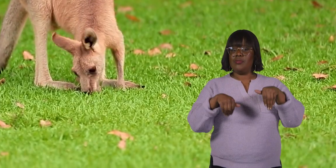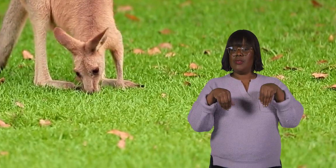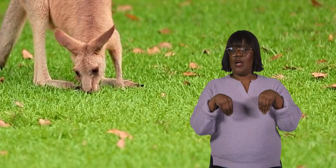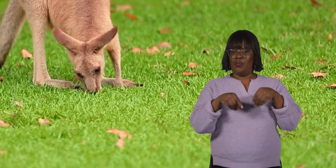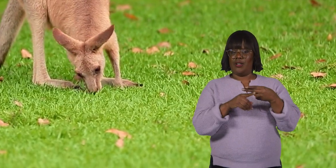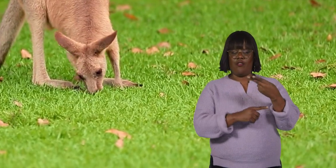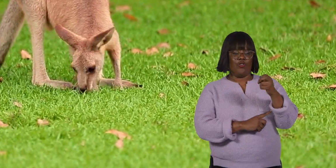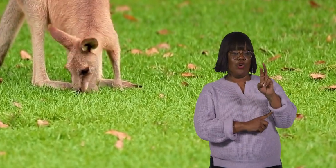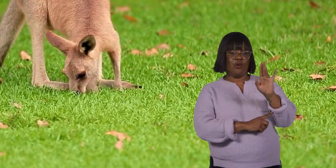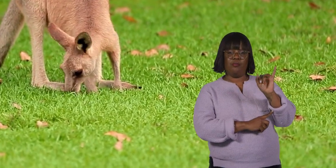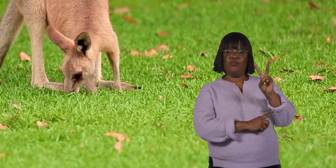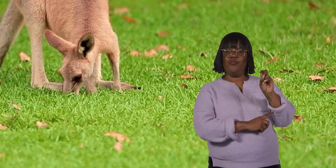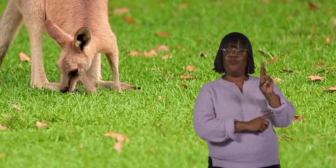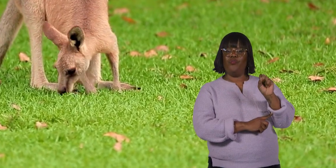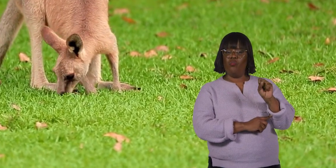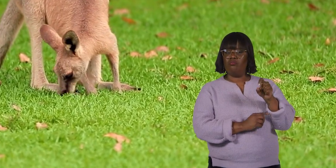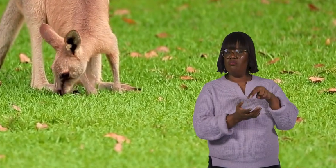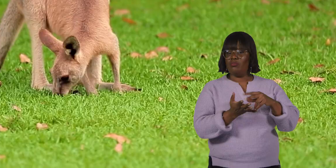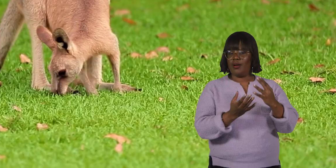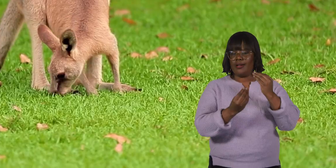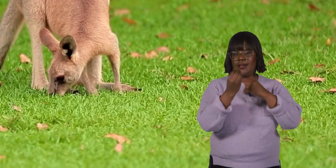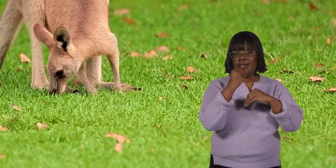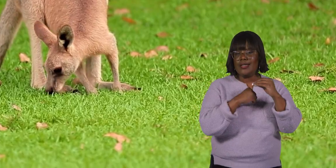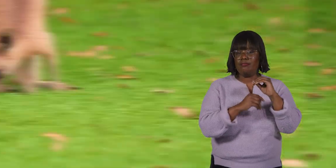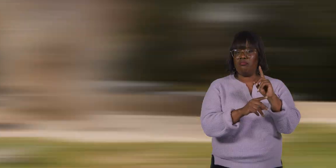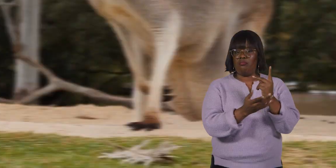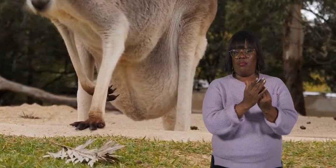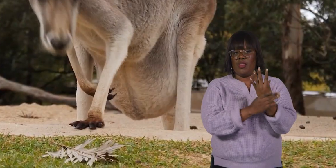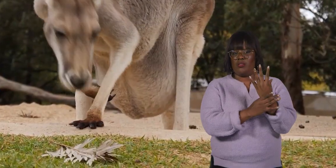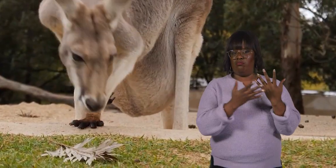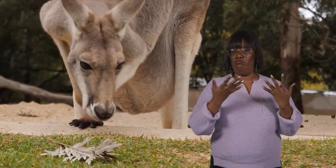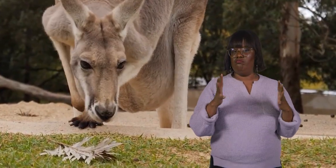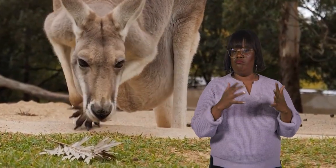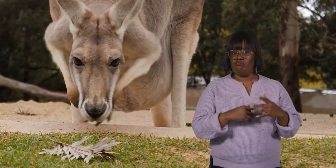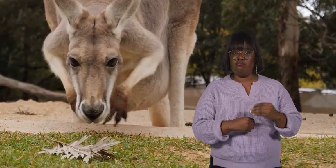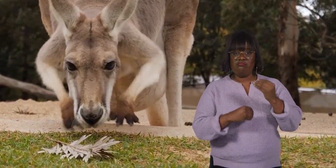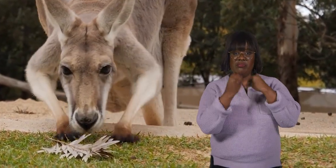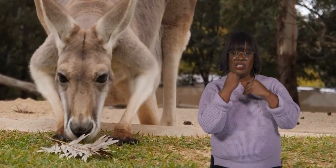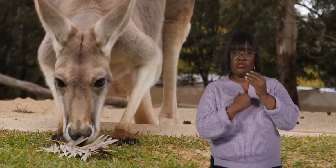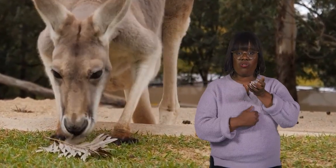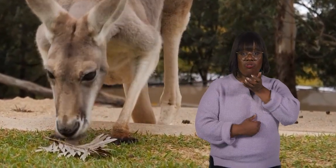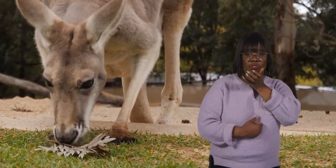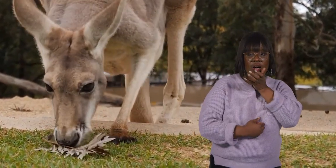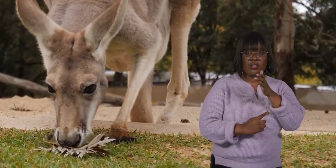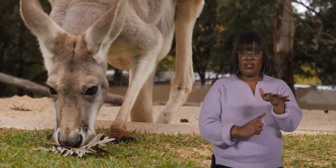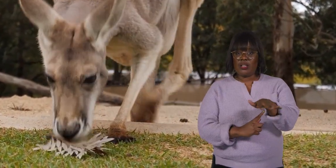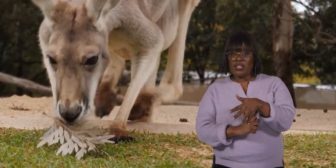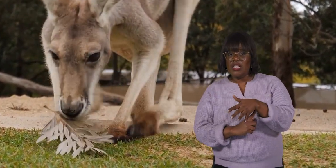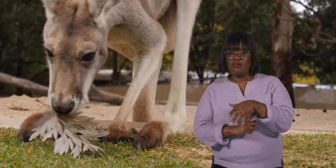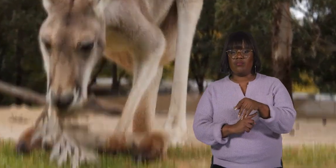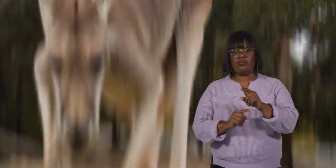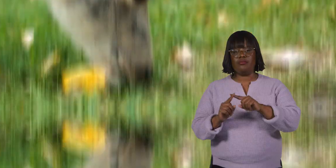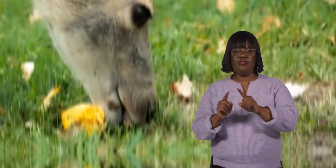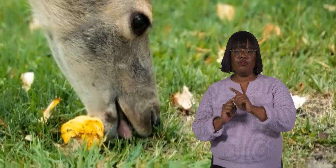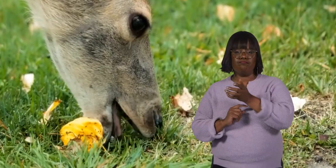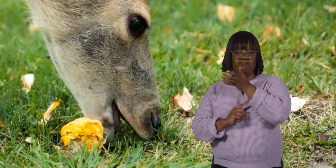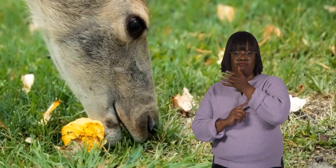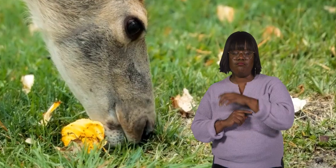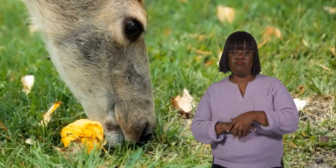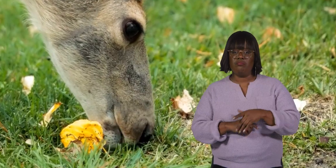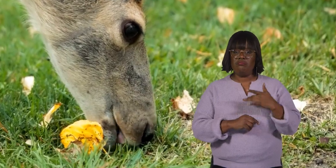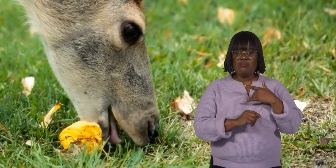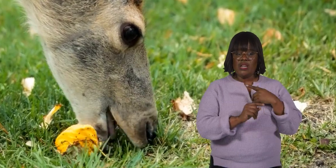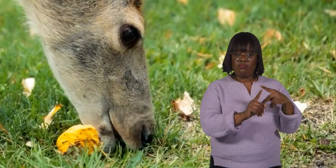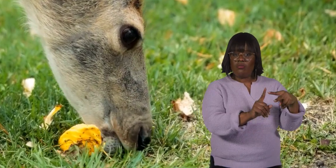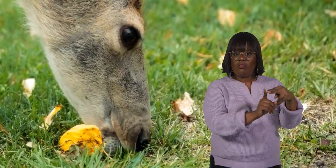Kangaroos are herbivores, which means they only eat plants. They mainly feed on grasses, leaves, and shrubs. They